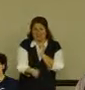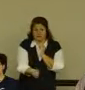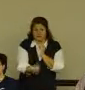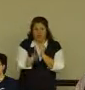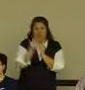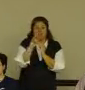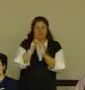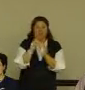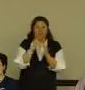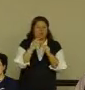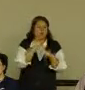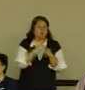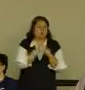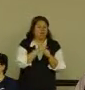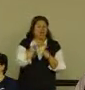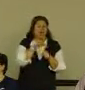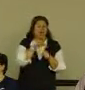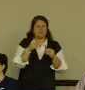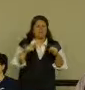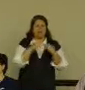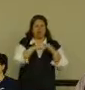far more marketable.